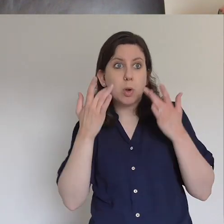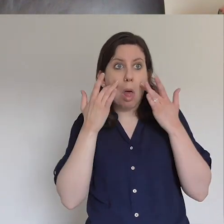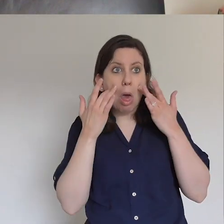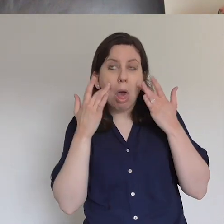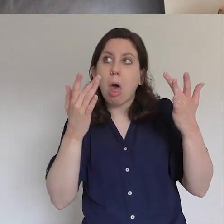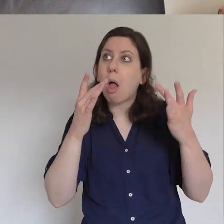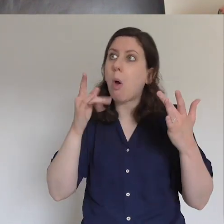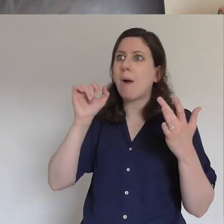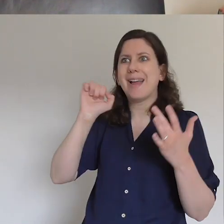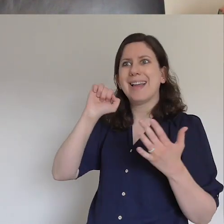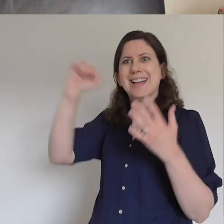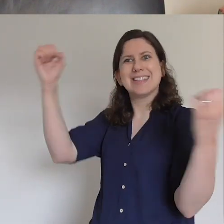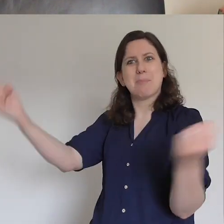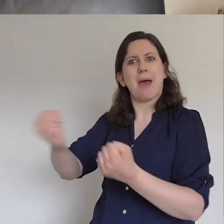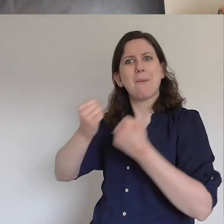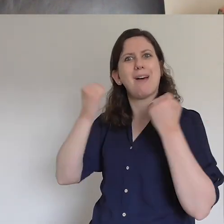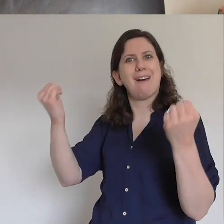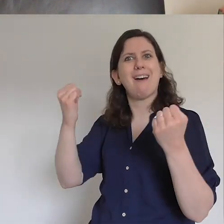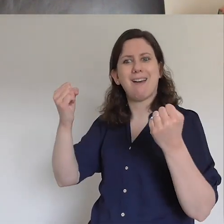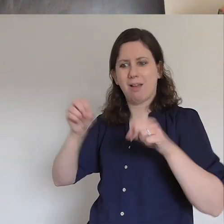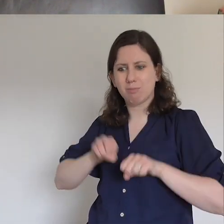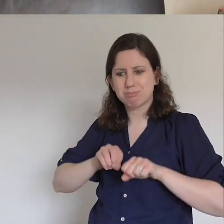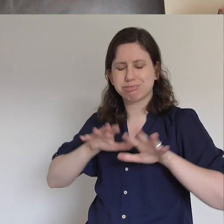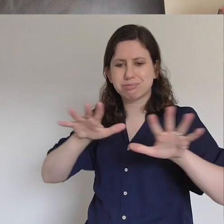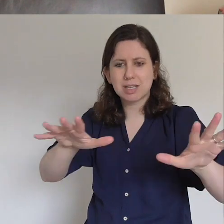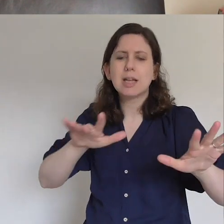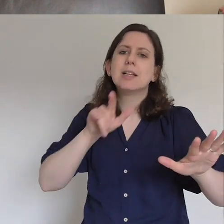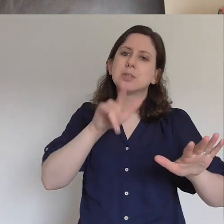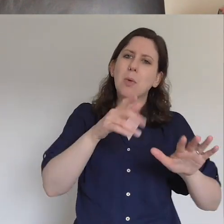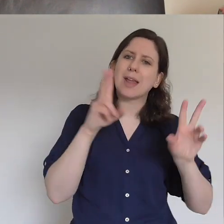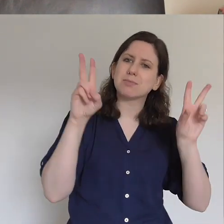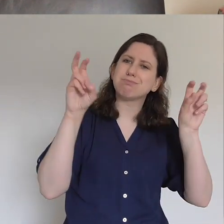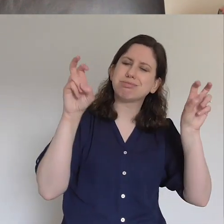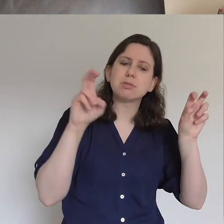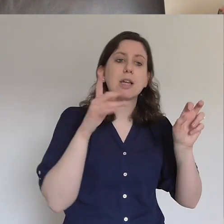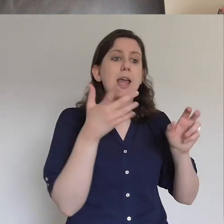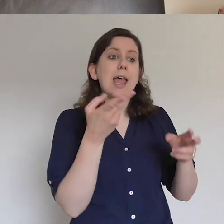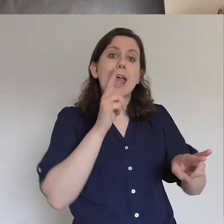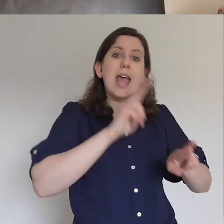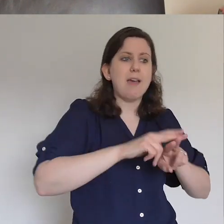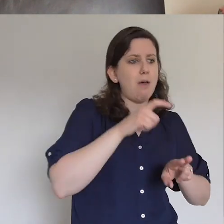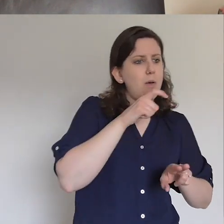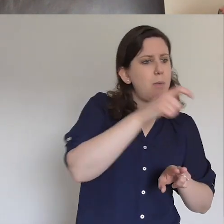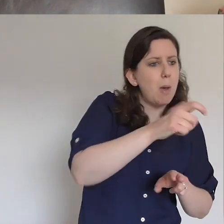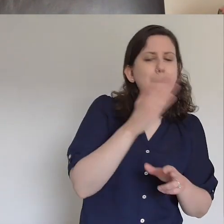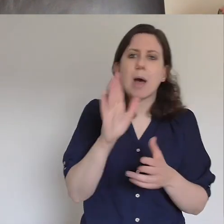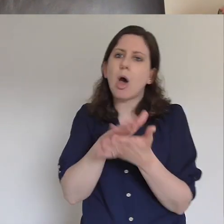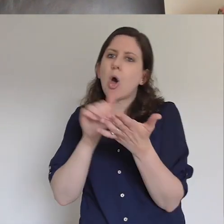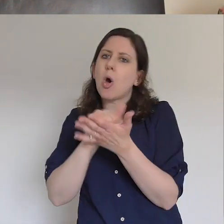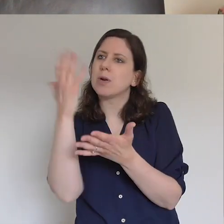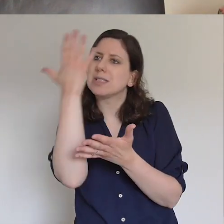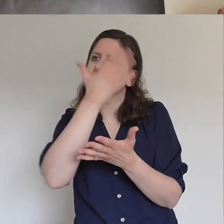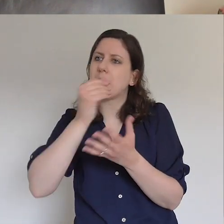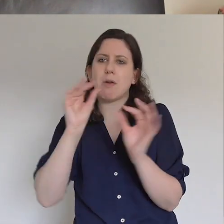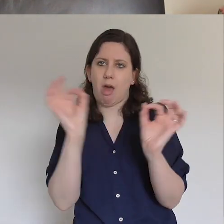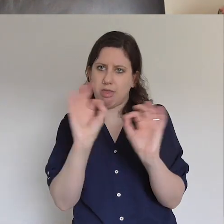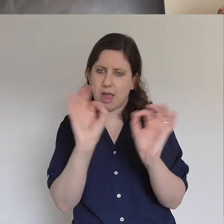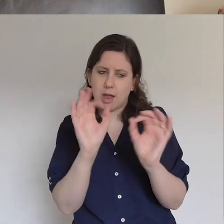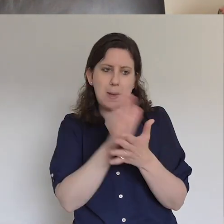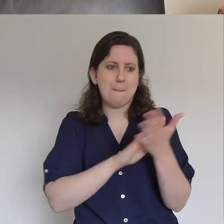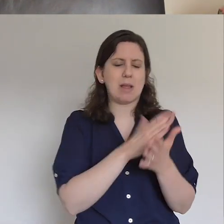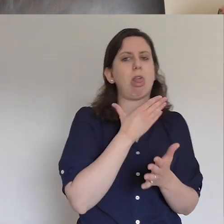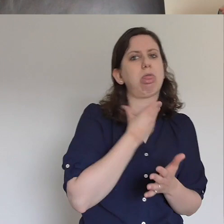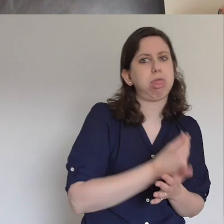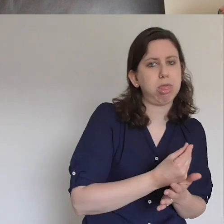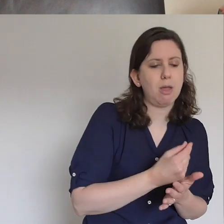to do. know, there's that old saying, isn't there, word without the spirit and we'll dry up but spirit without